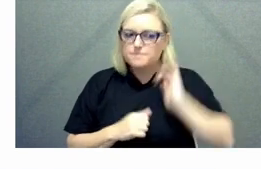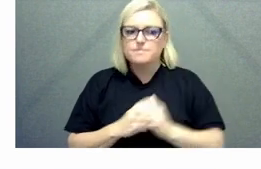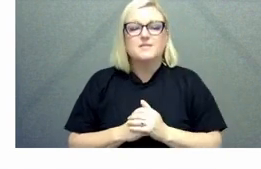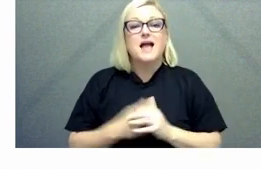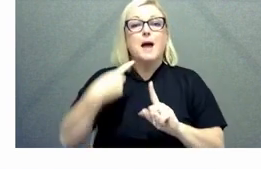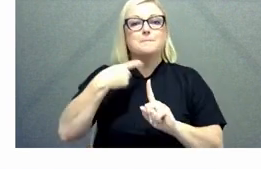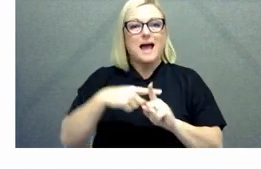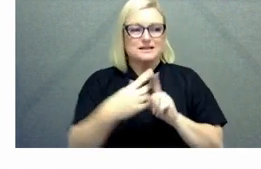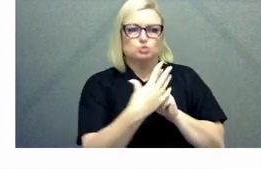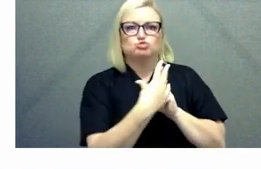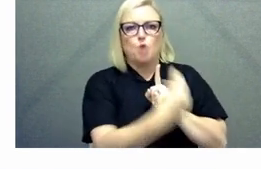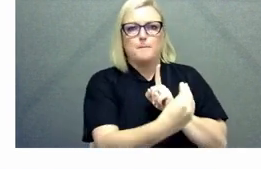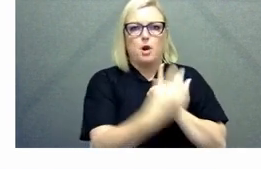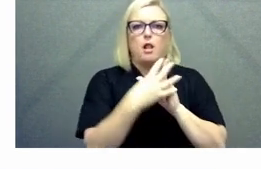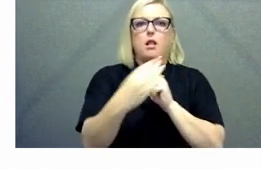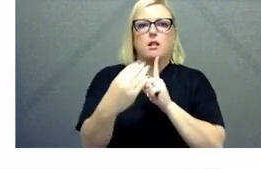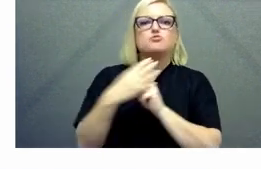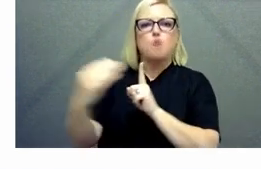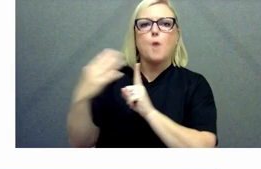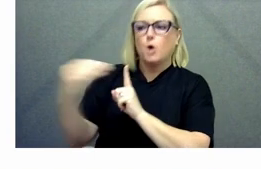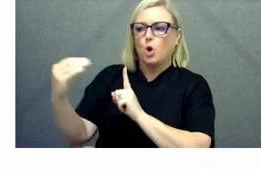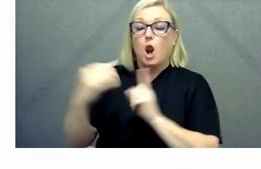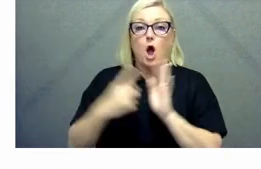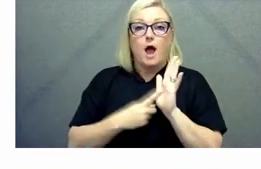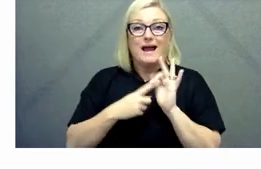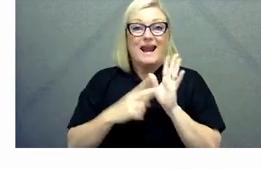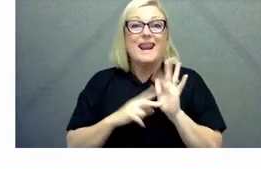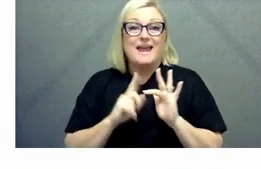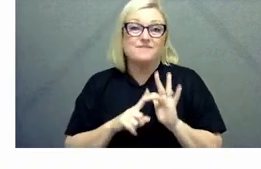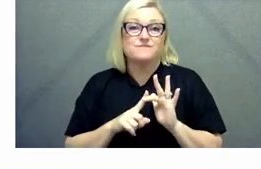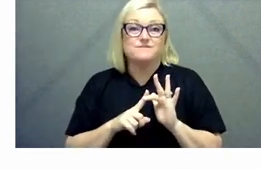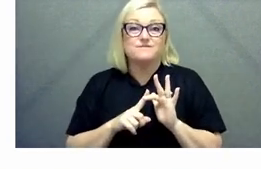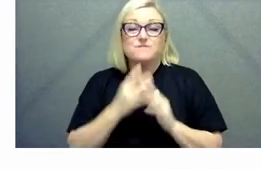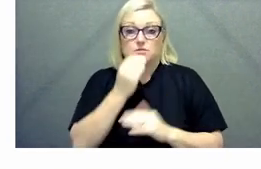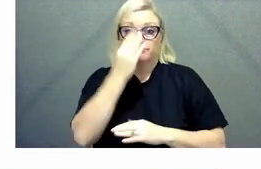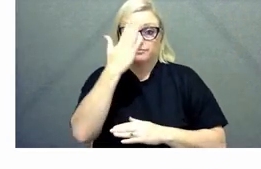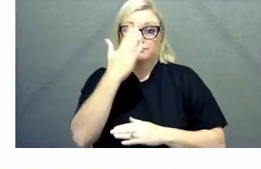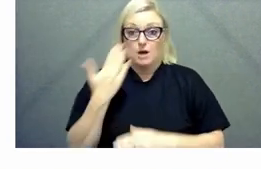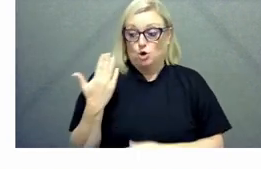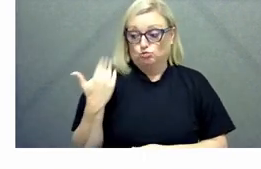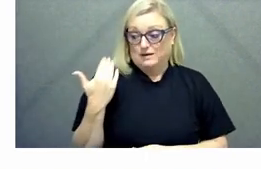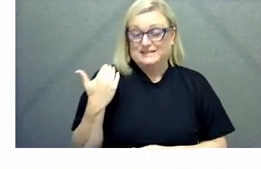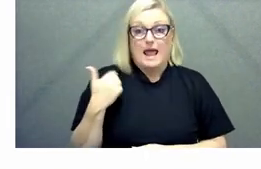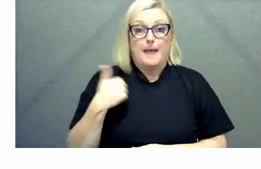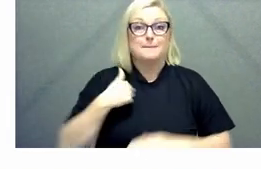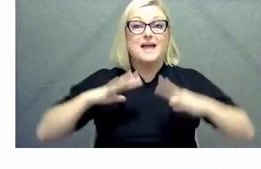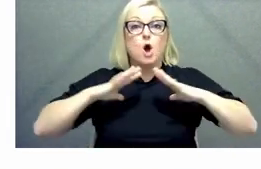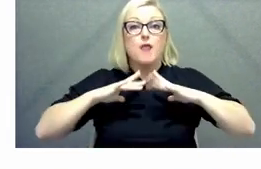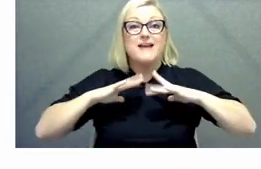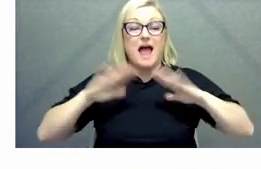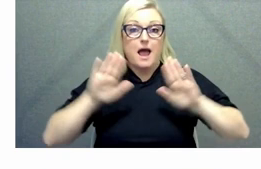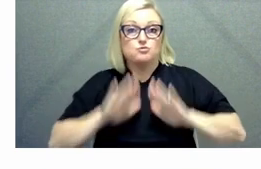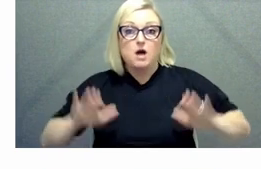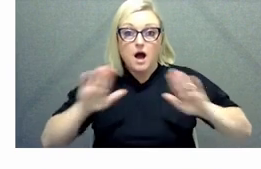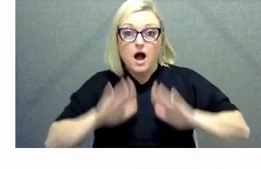you want to see in terms of taking leave i myself recently just um went on holidays and i completely checked out i